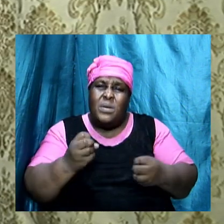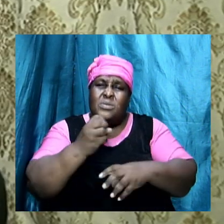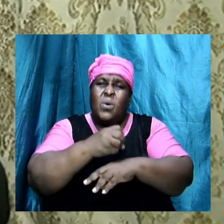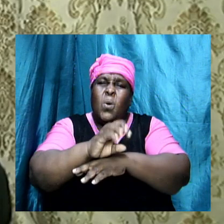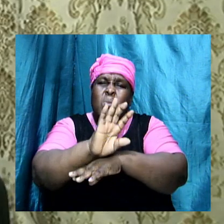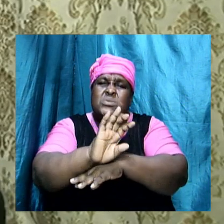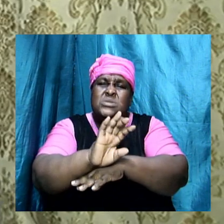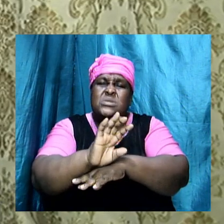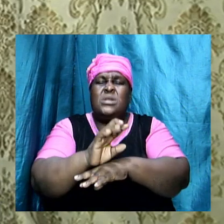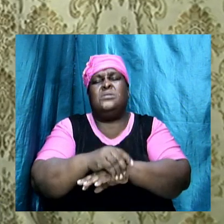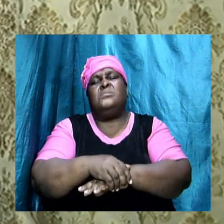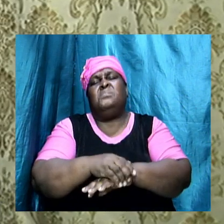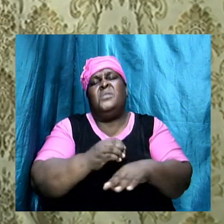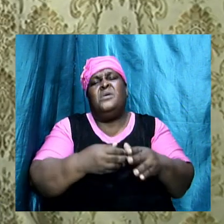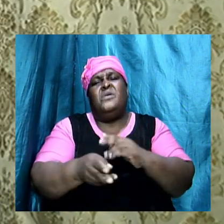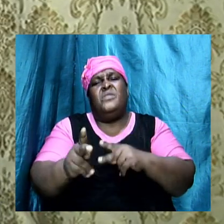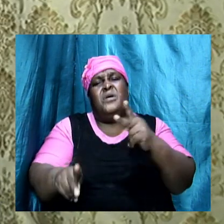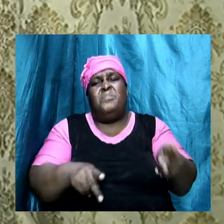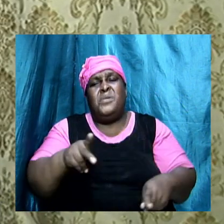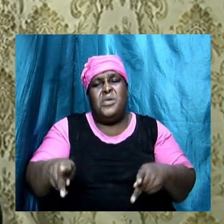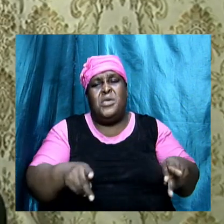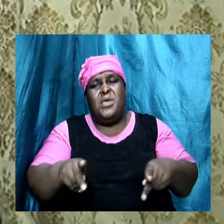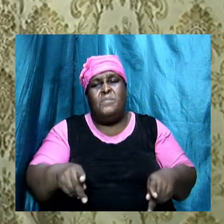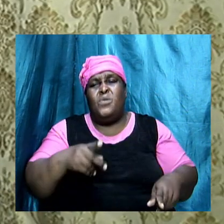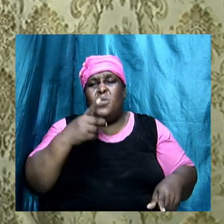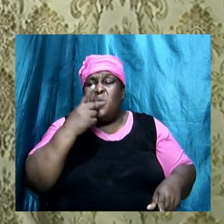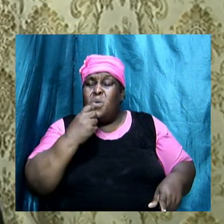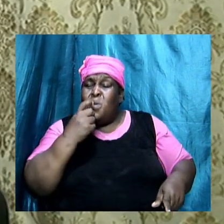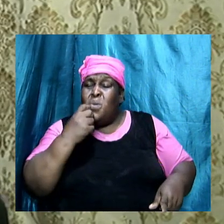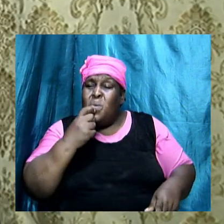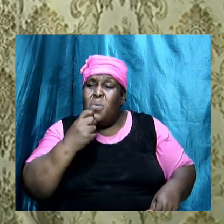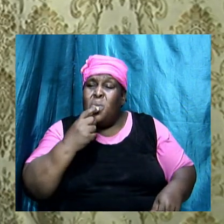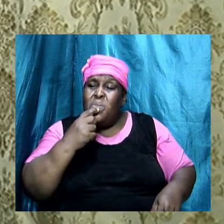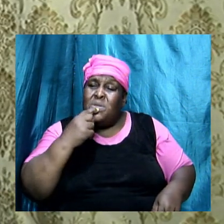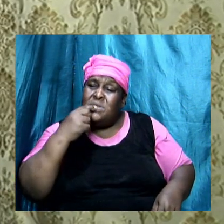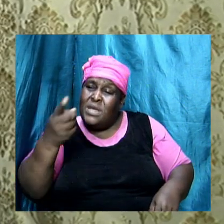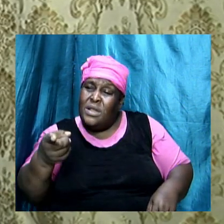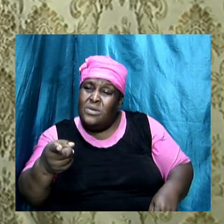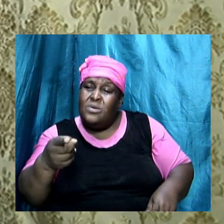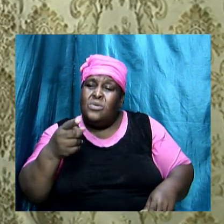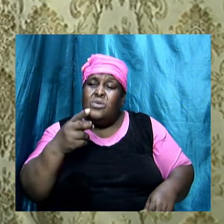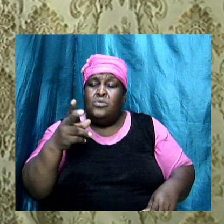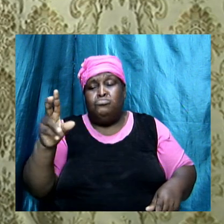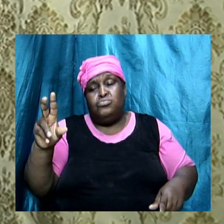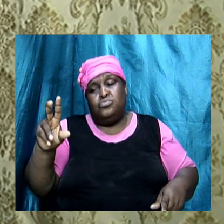Because there are folks who will advise you to do the wrong thing.